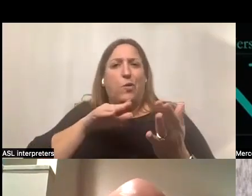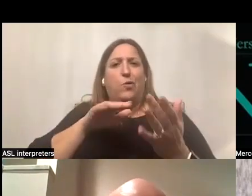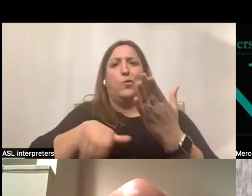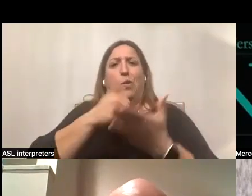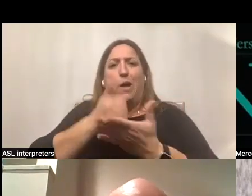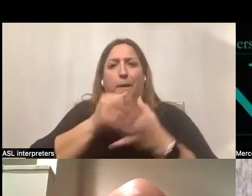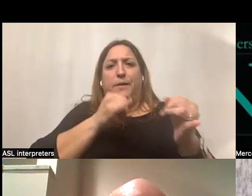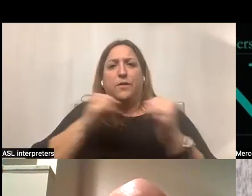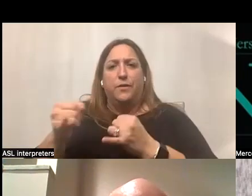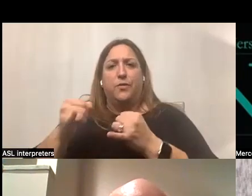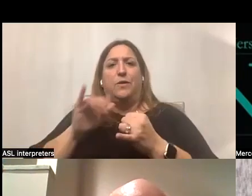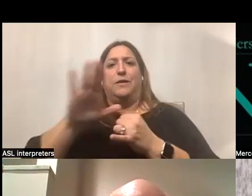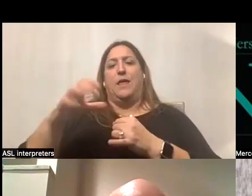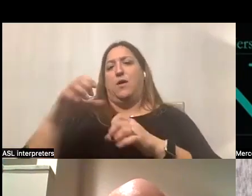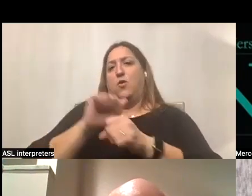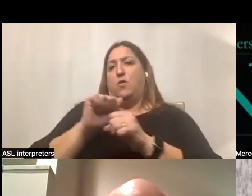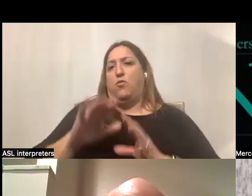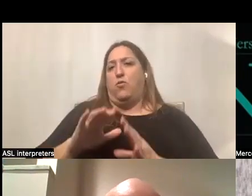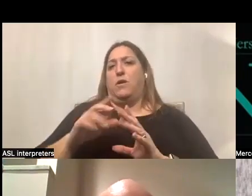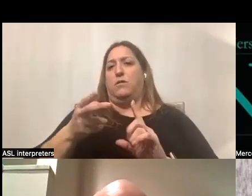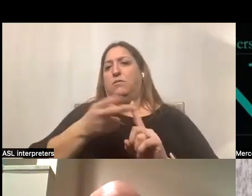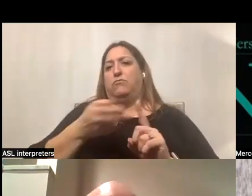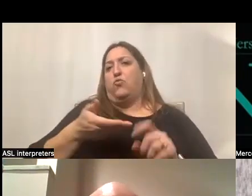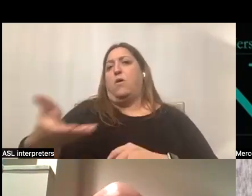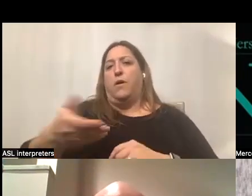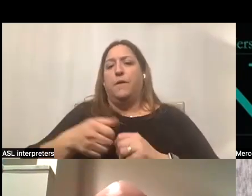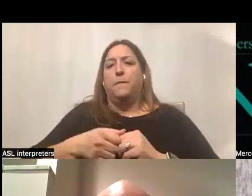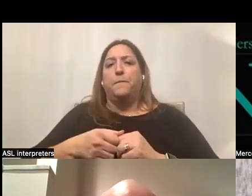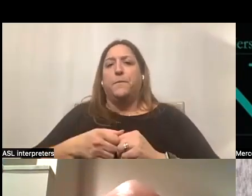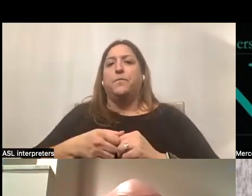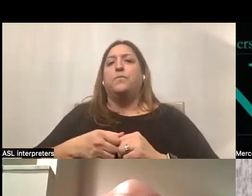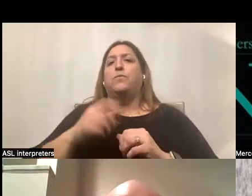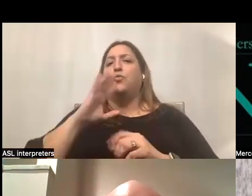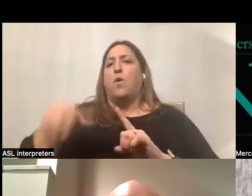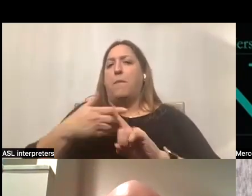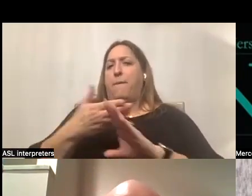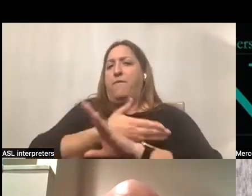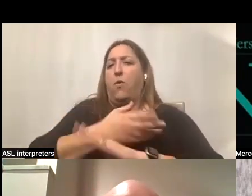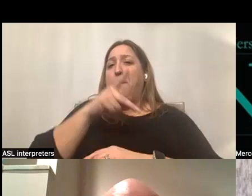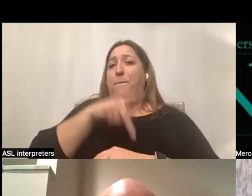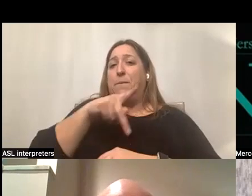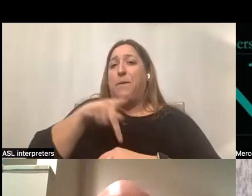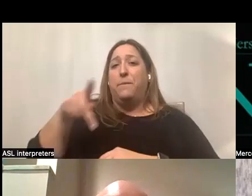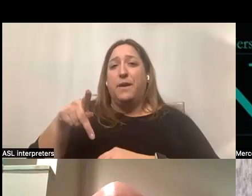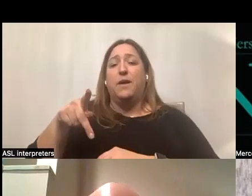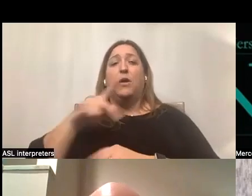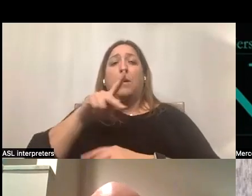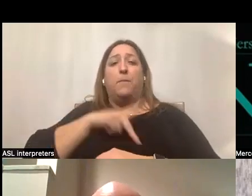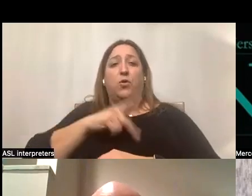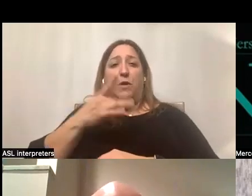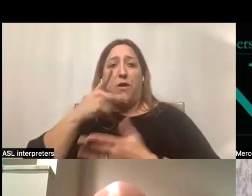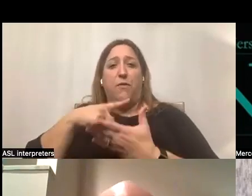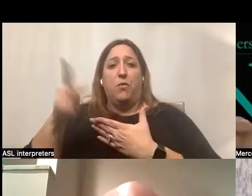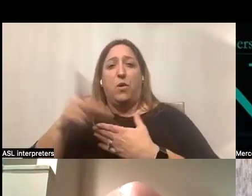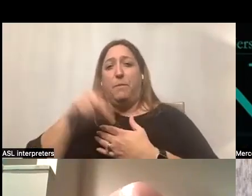and their employee on board. And it's, it was mentioned earlier that in PPP, the personal preference program, it's what